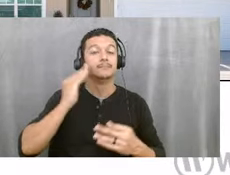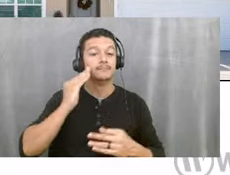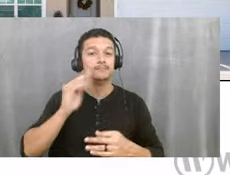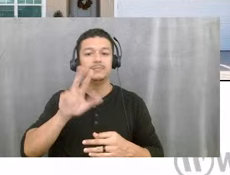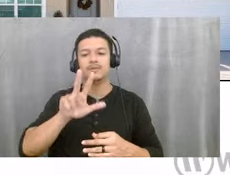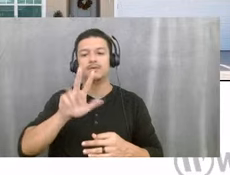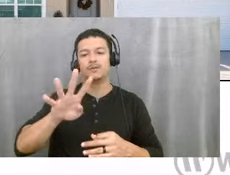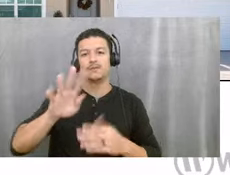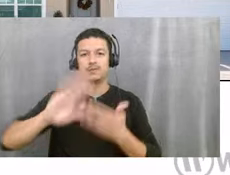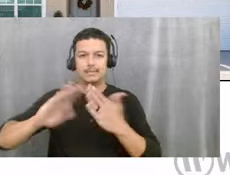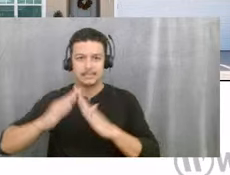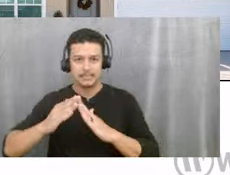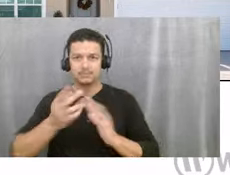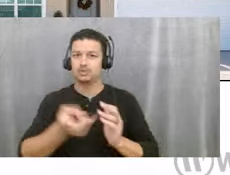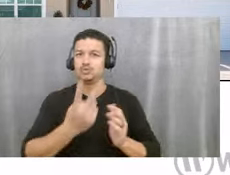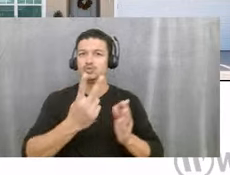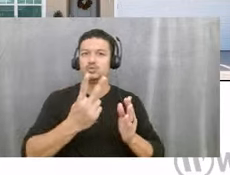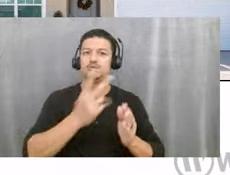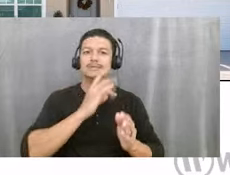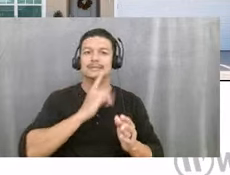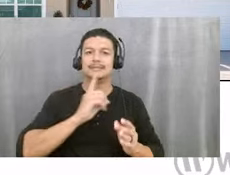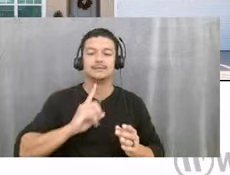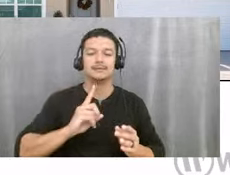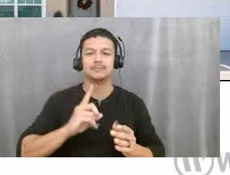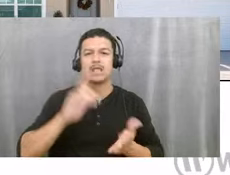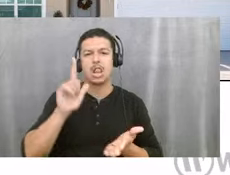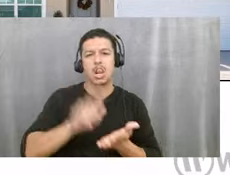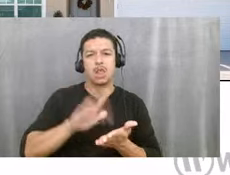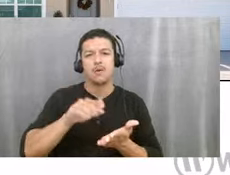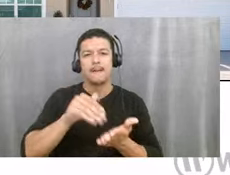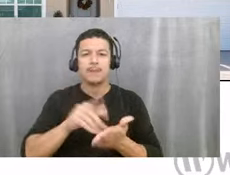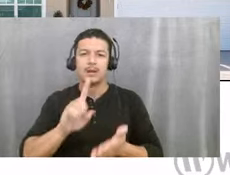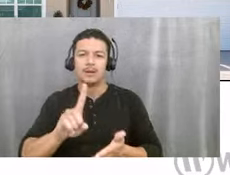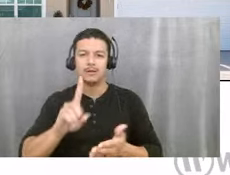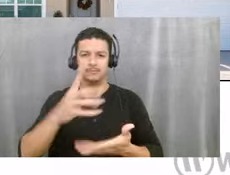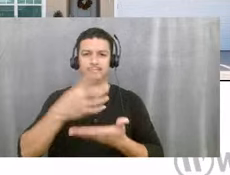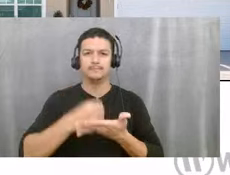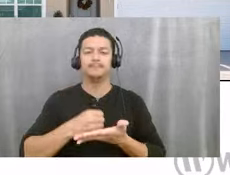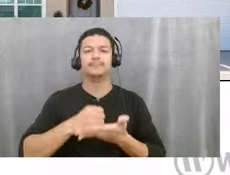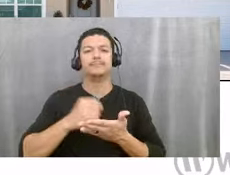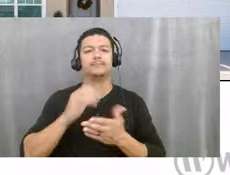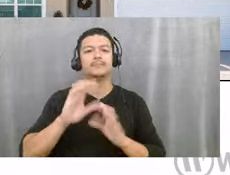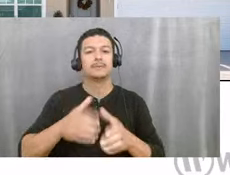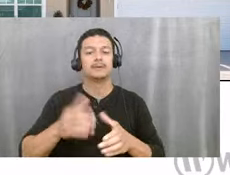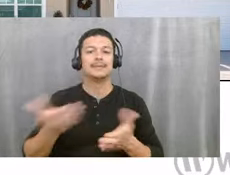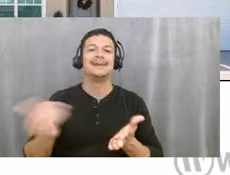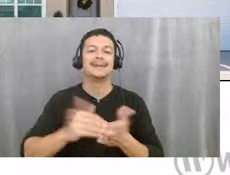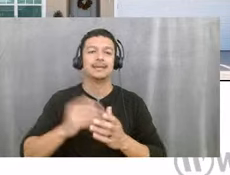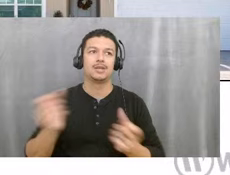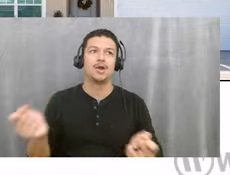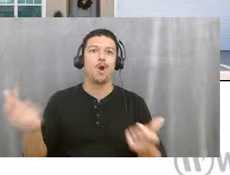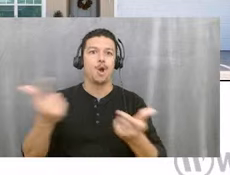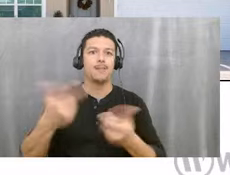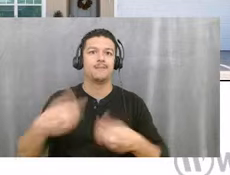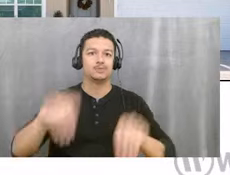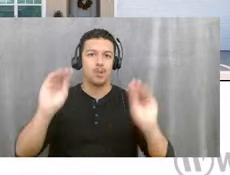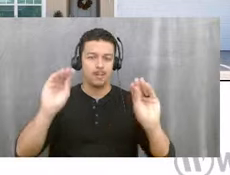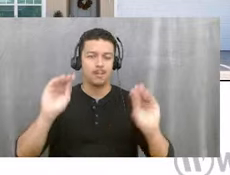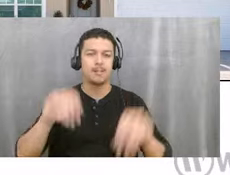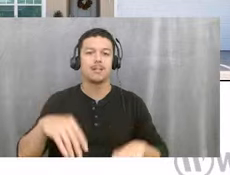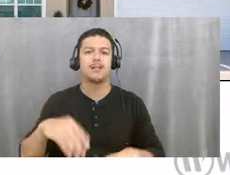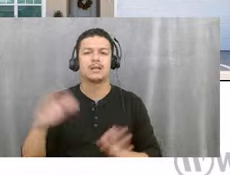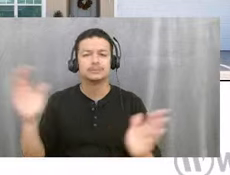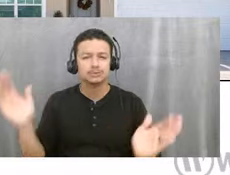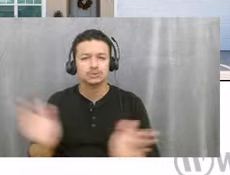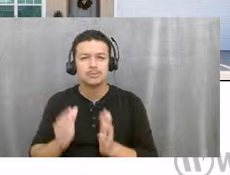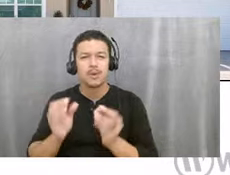Also low and moderate one-income categories, and again, all the units there have been sold. And then a smaller sort of almost a boutique project